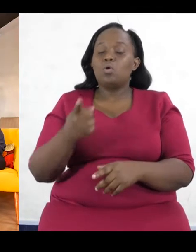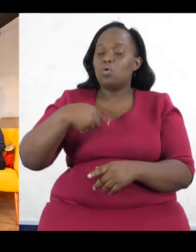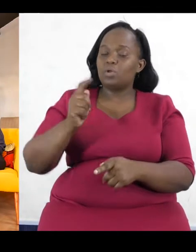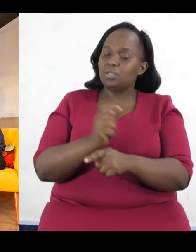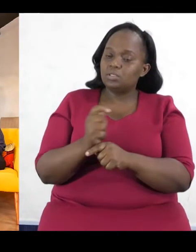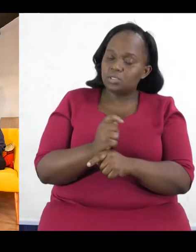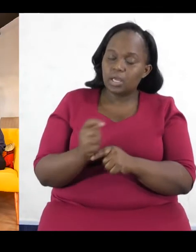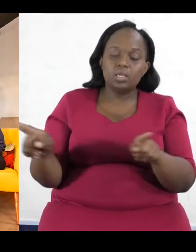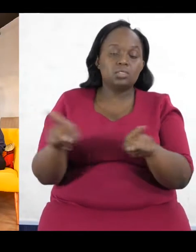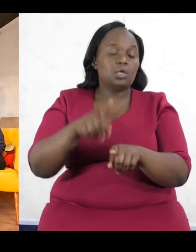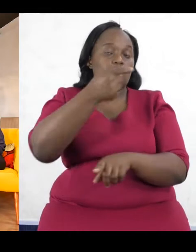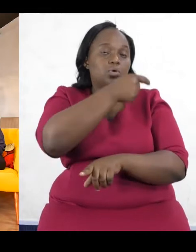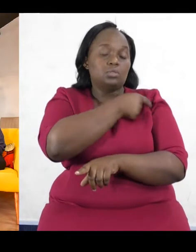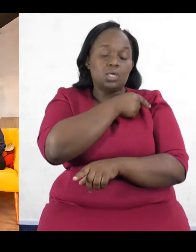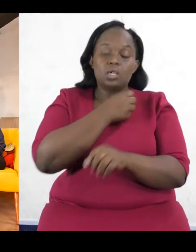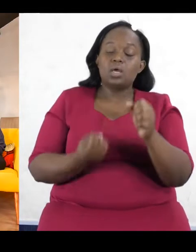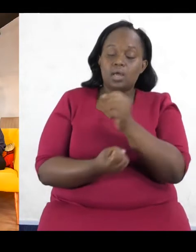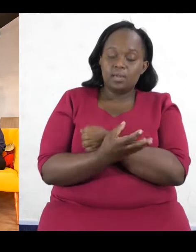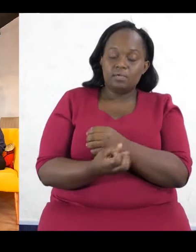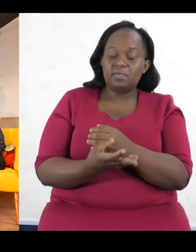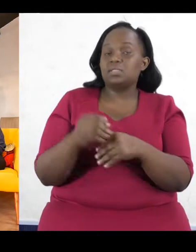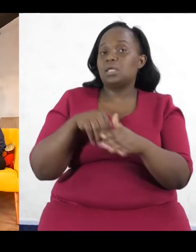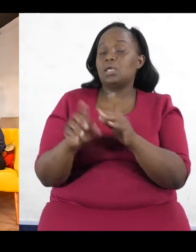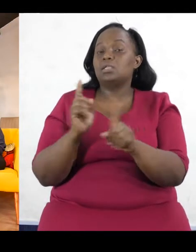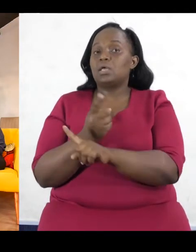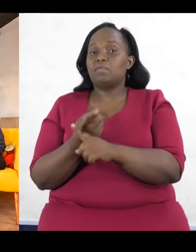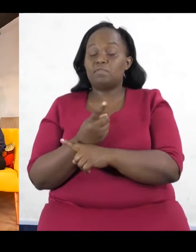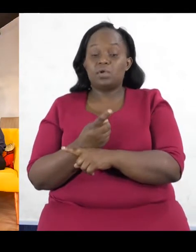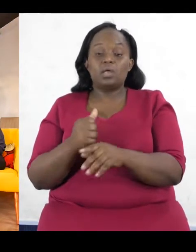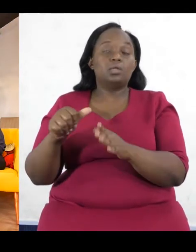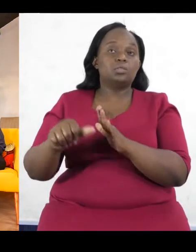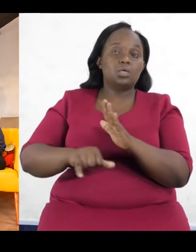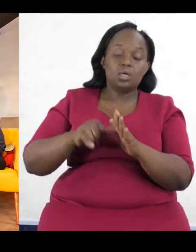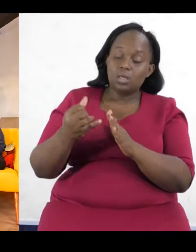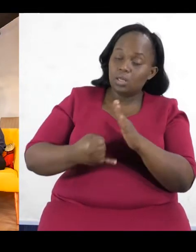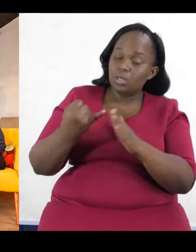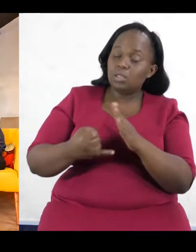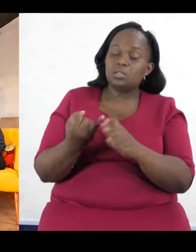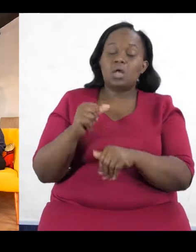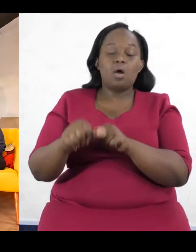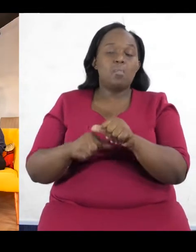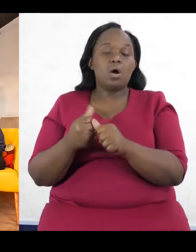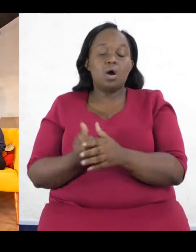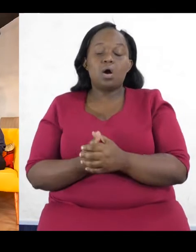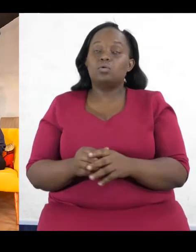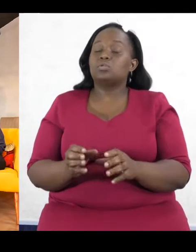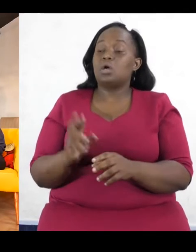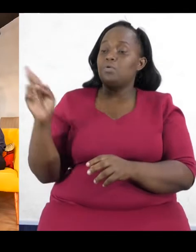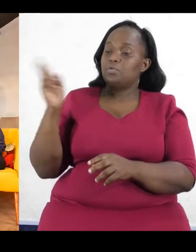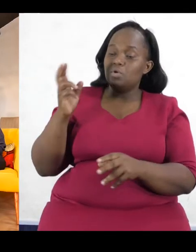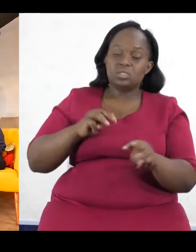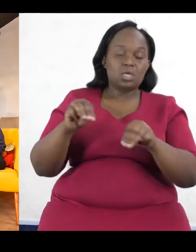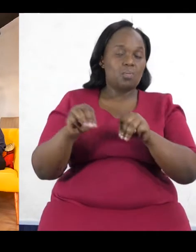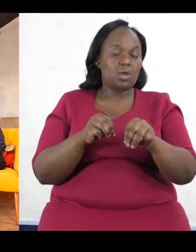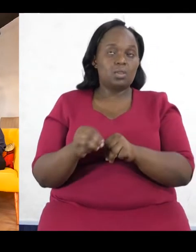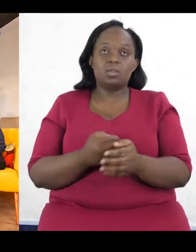train and advise on in various industries, mainly around strategy, corporate governance, risk management,